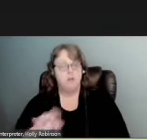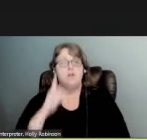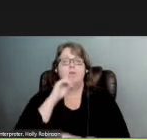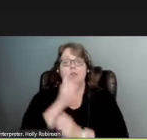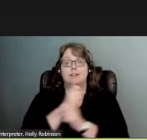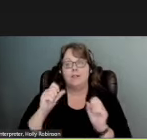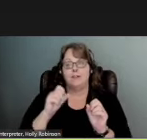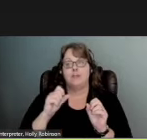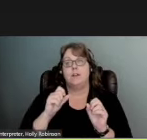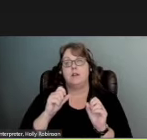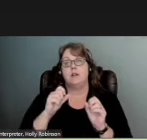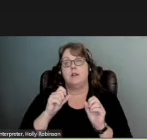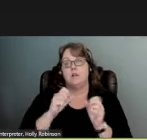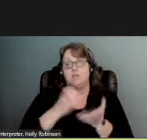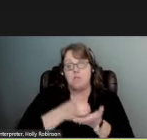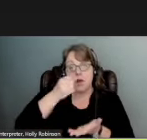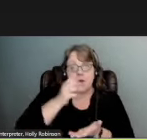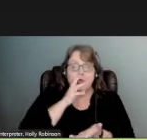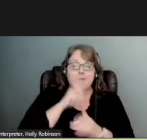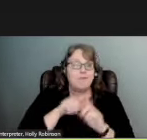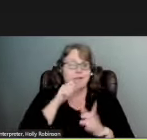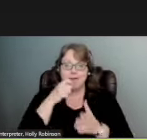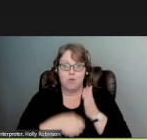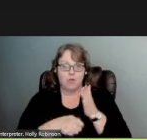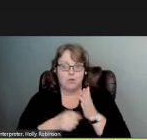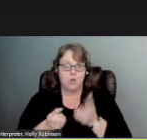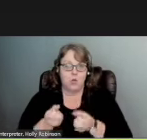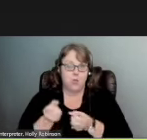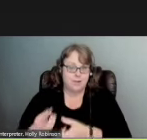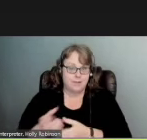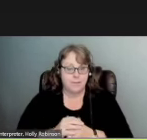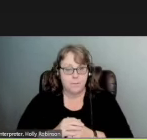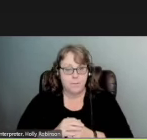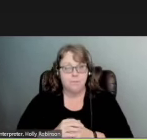water but without the associated cost and waste. Next slide.